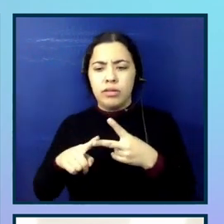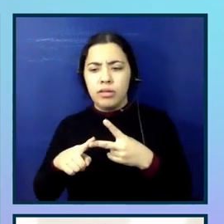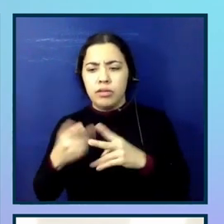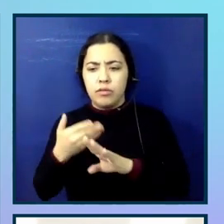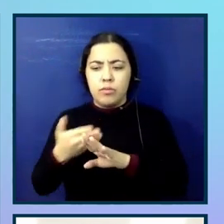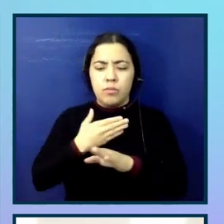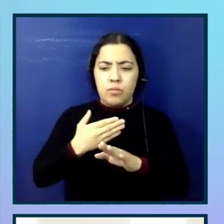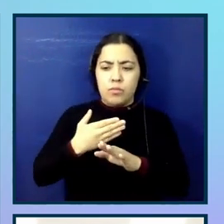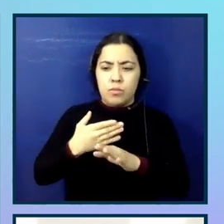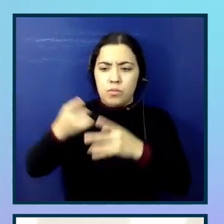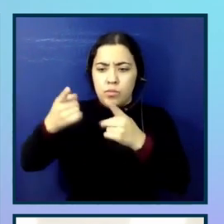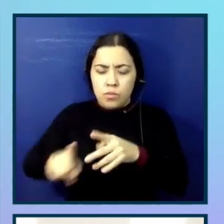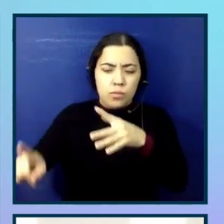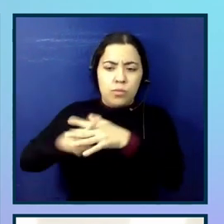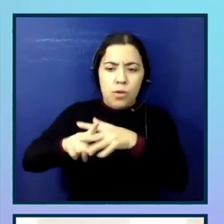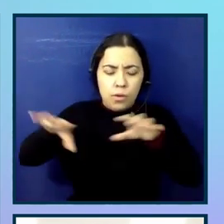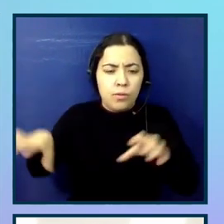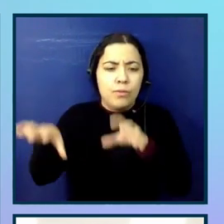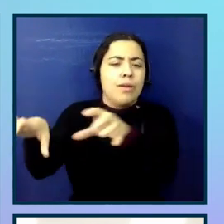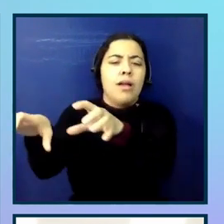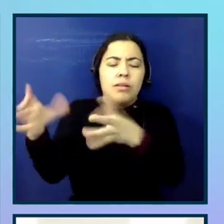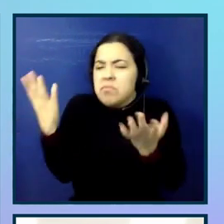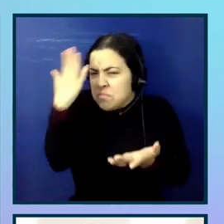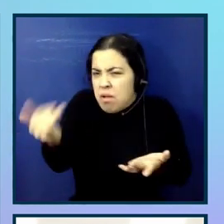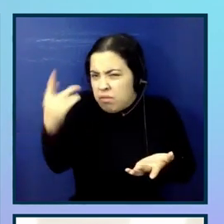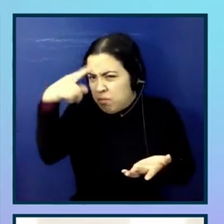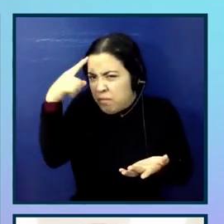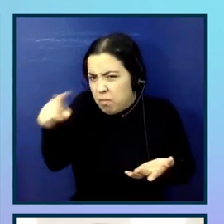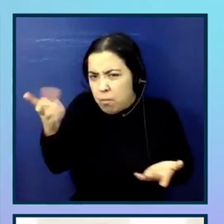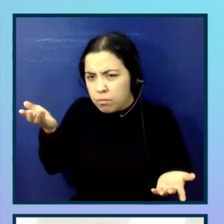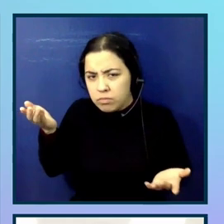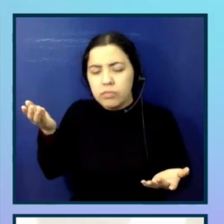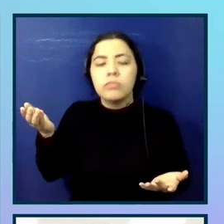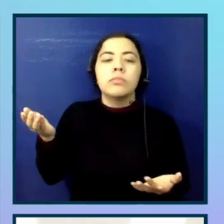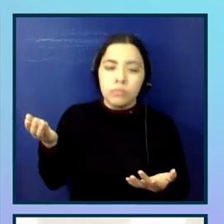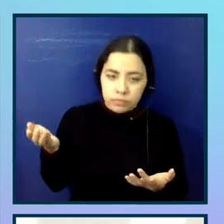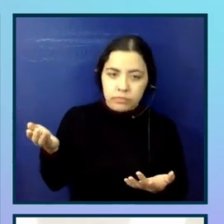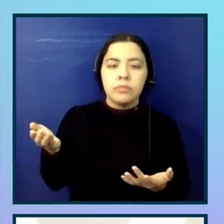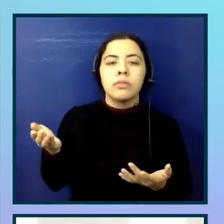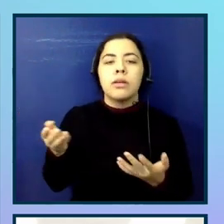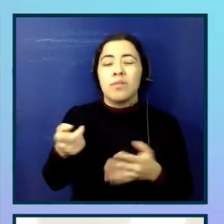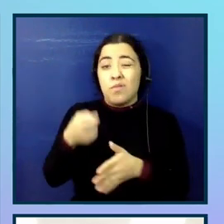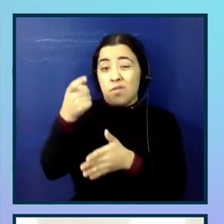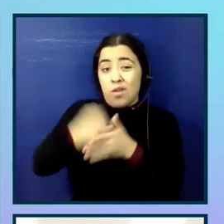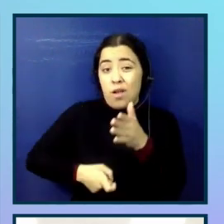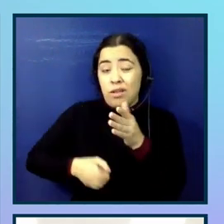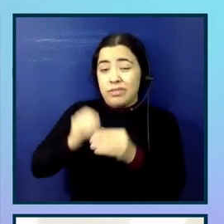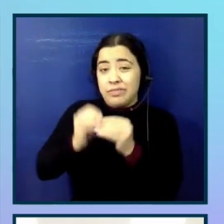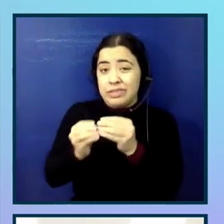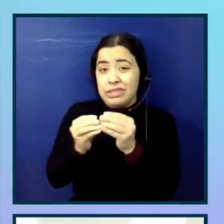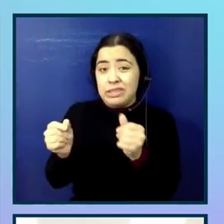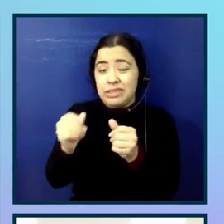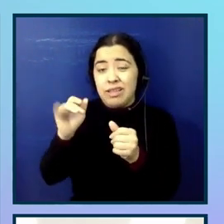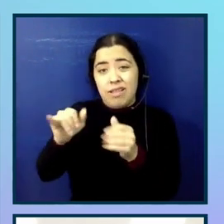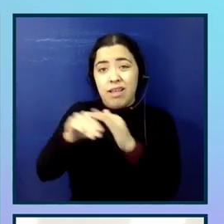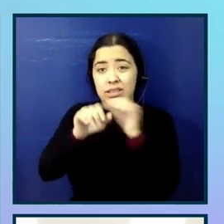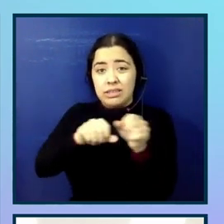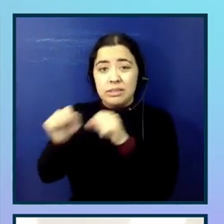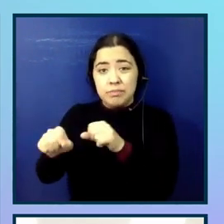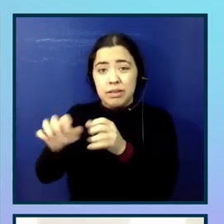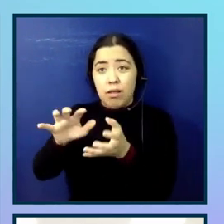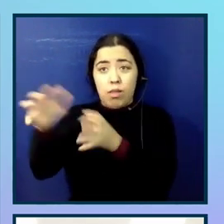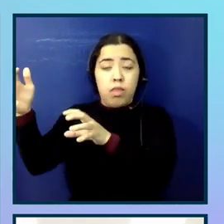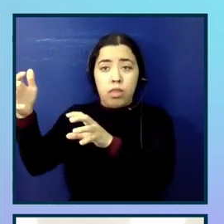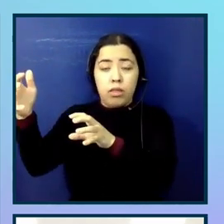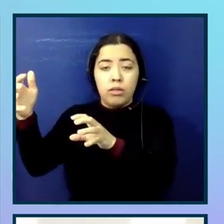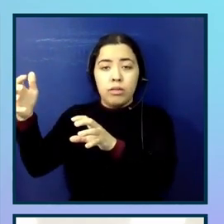and discovering them in your after release or in your production is about 30 times more than if you